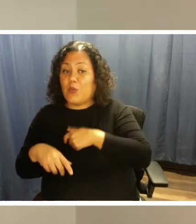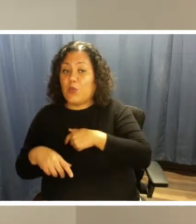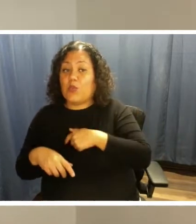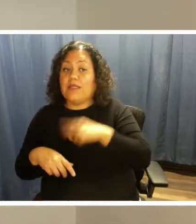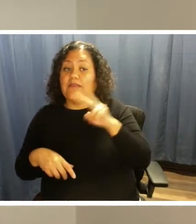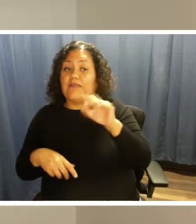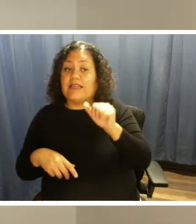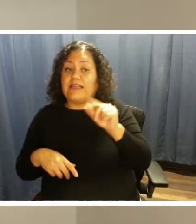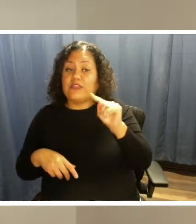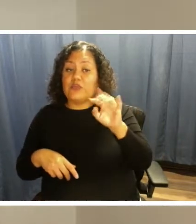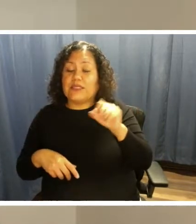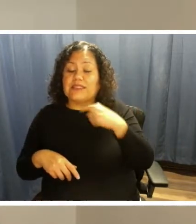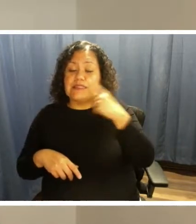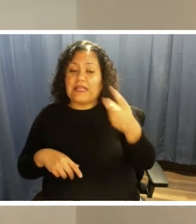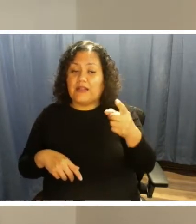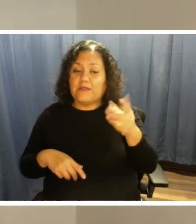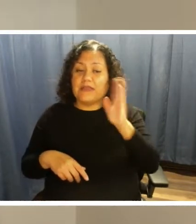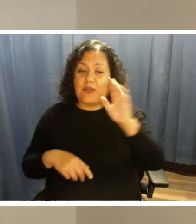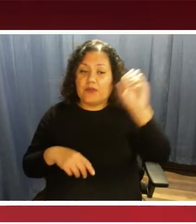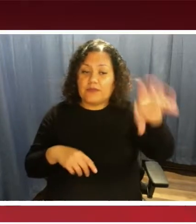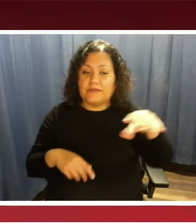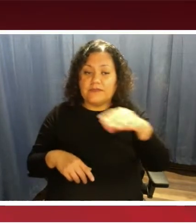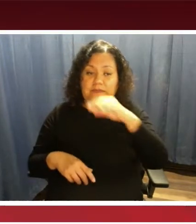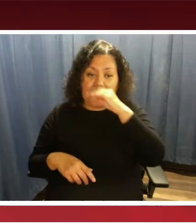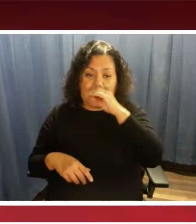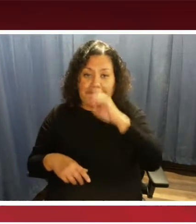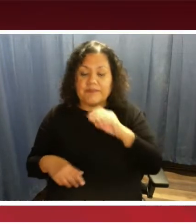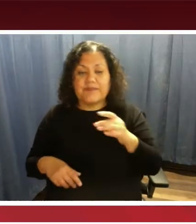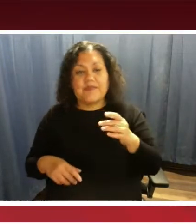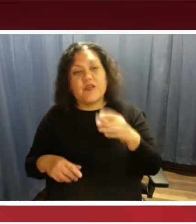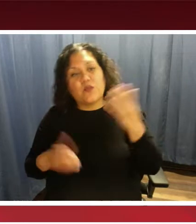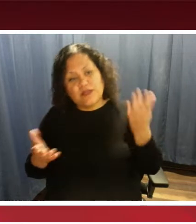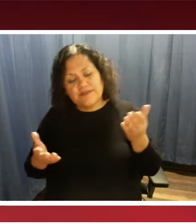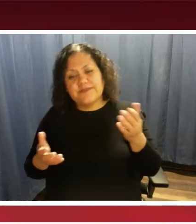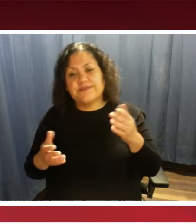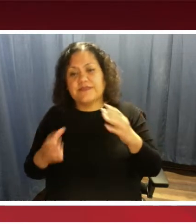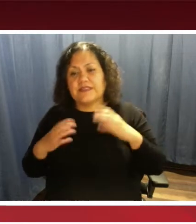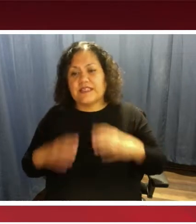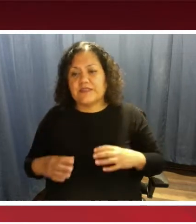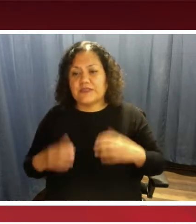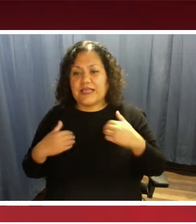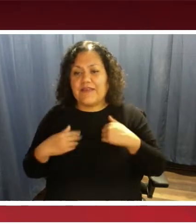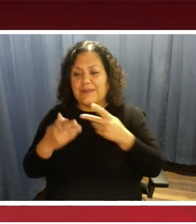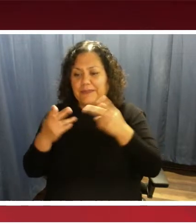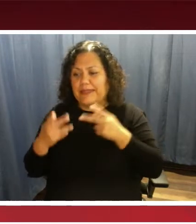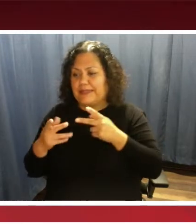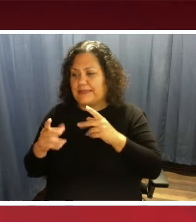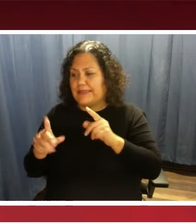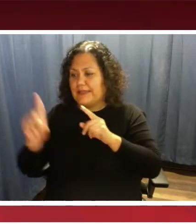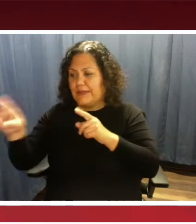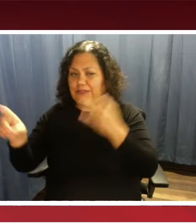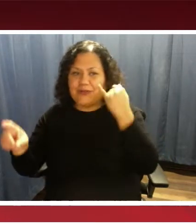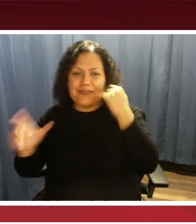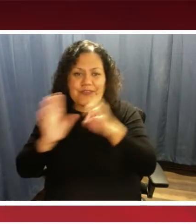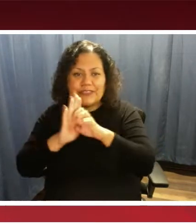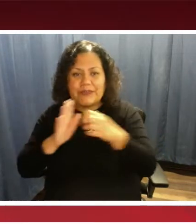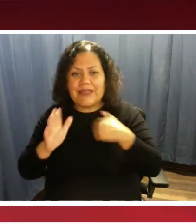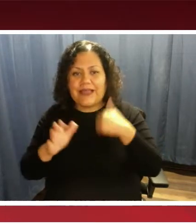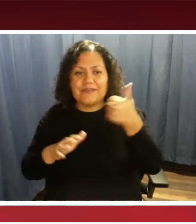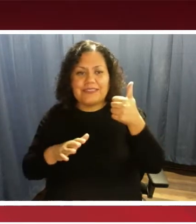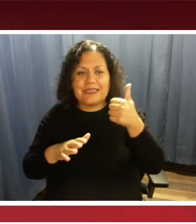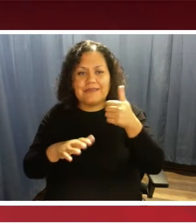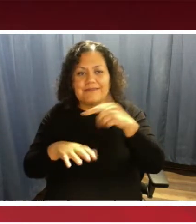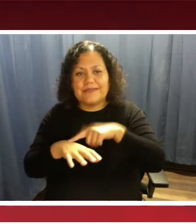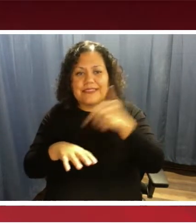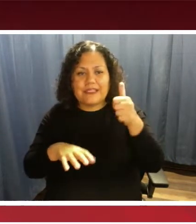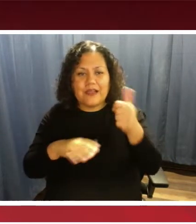off? So customers have appointments that they have to go to. So if they have a 10 o'clock appointment, they will tell us, I need to be